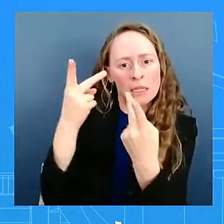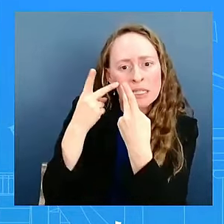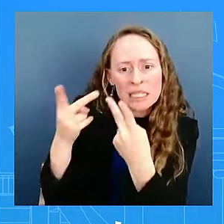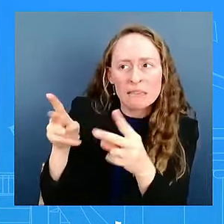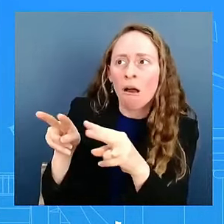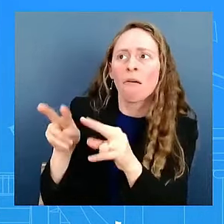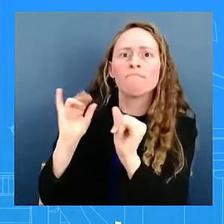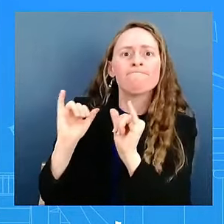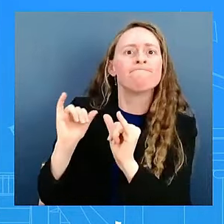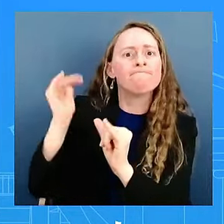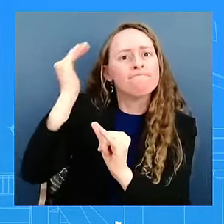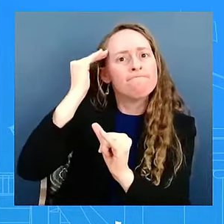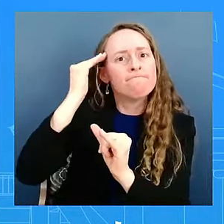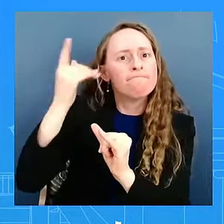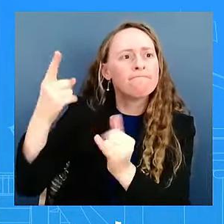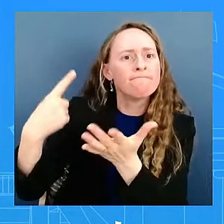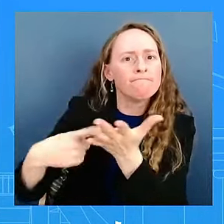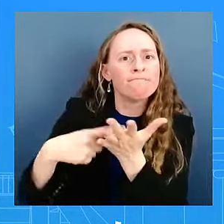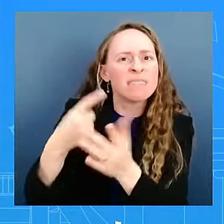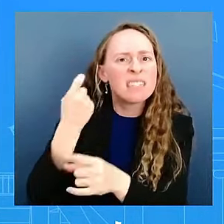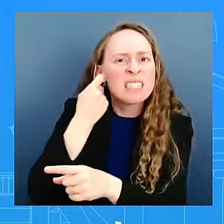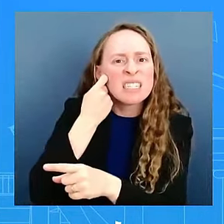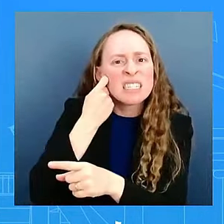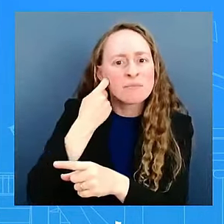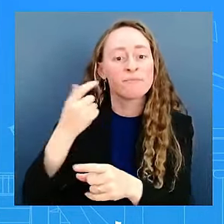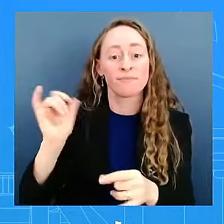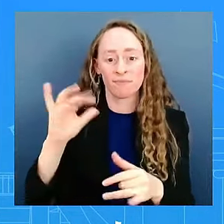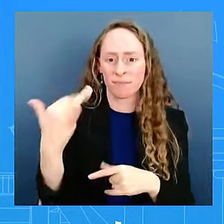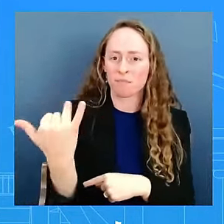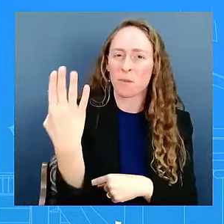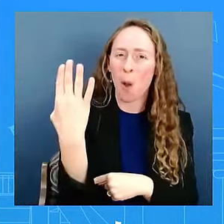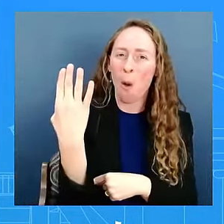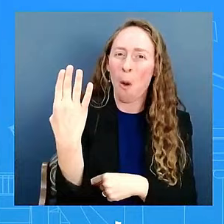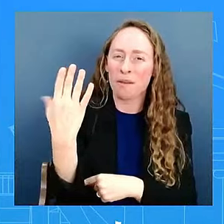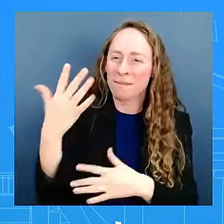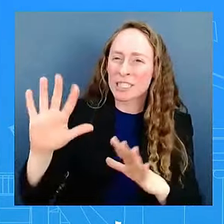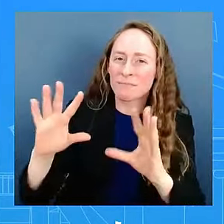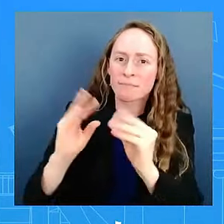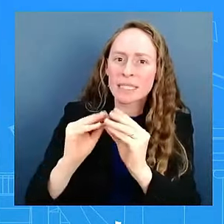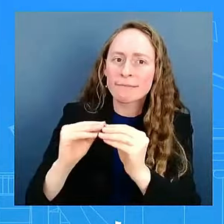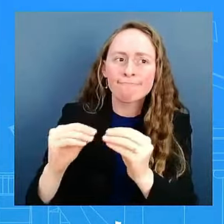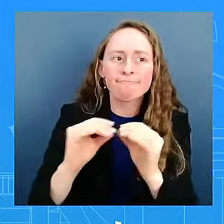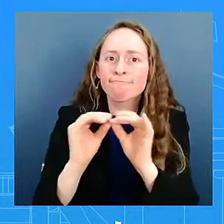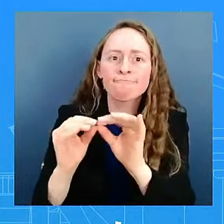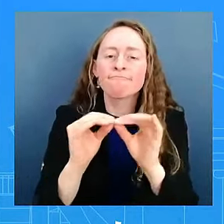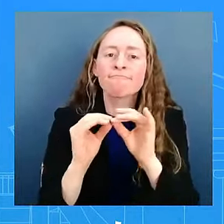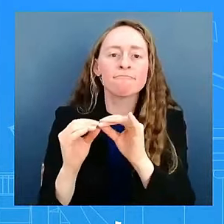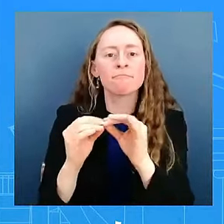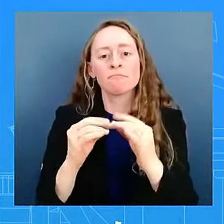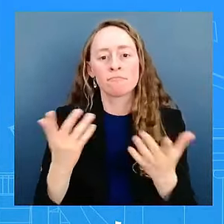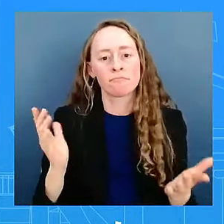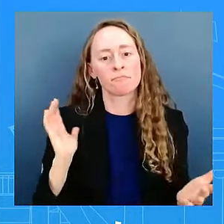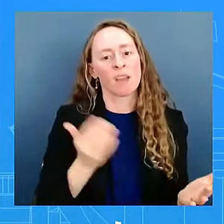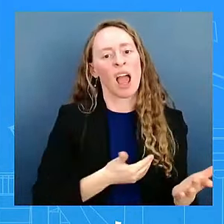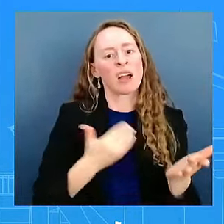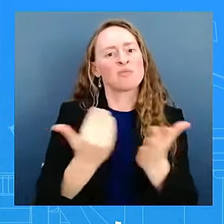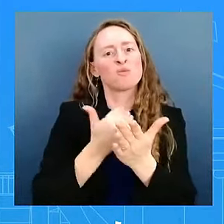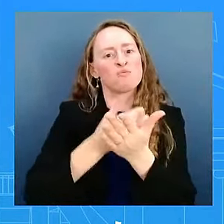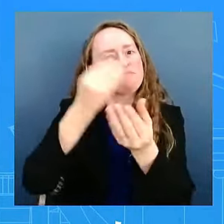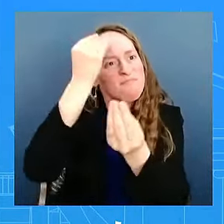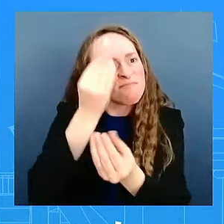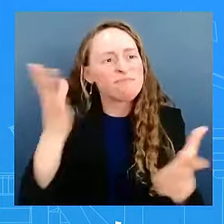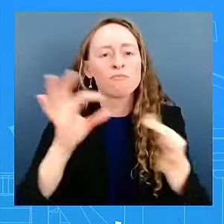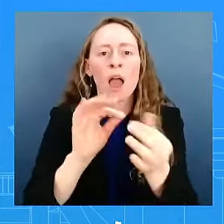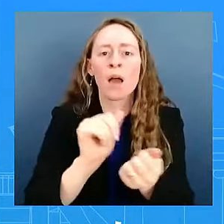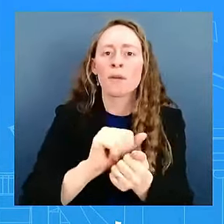talk about this new announcement as it relates to the Inflation Reduction Act. And he's going to continue to get briefings all day.